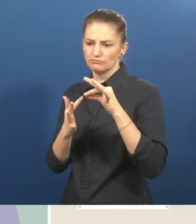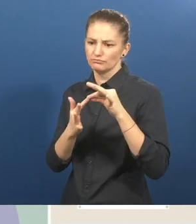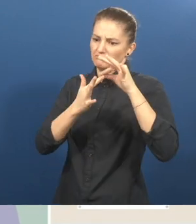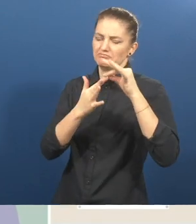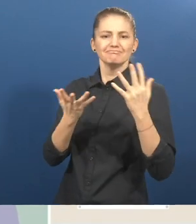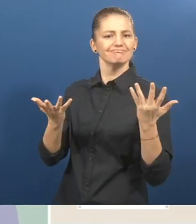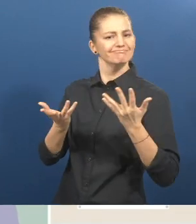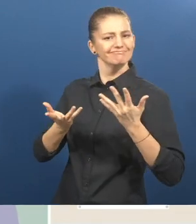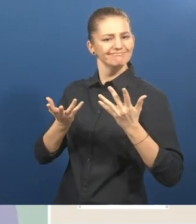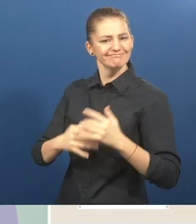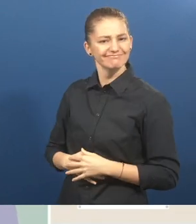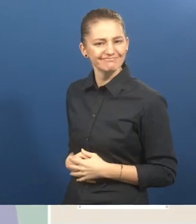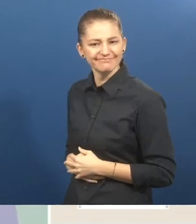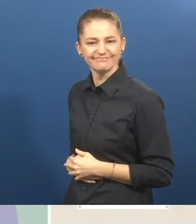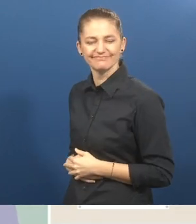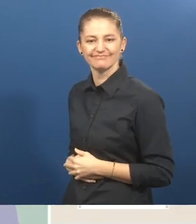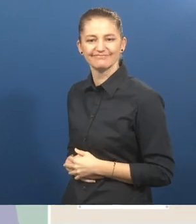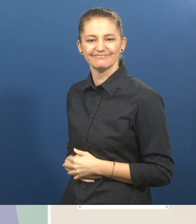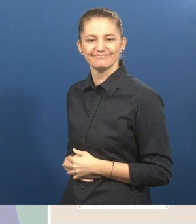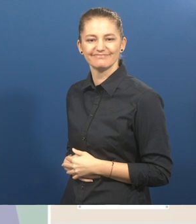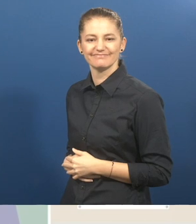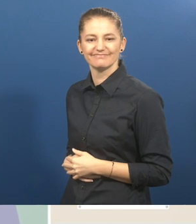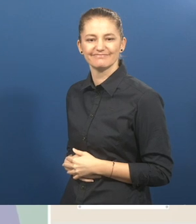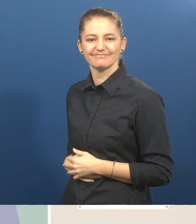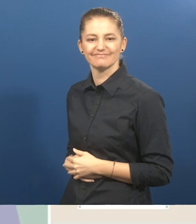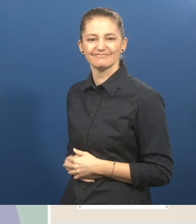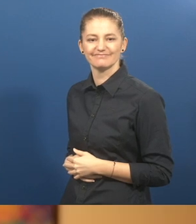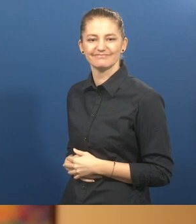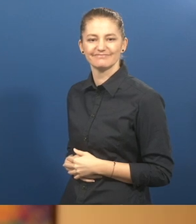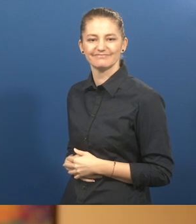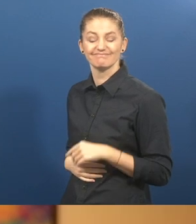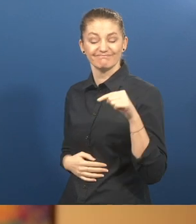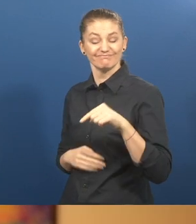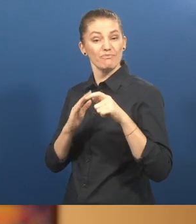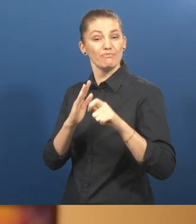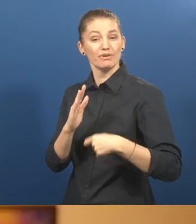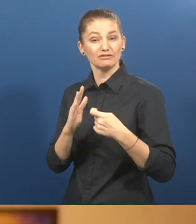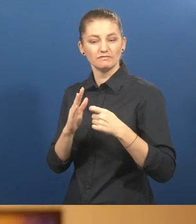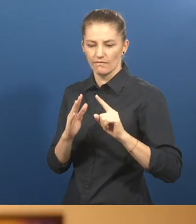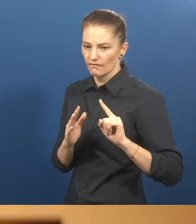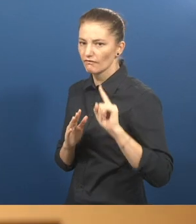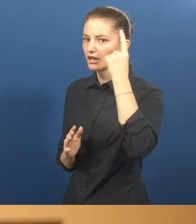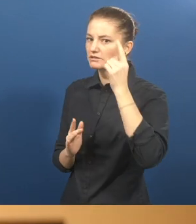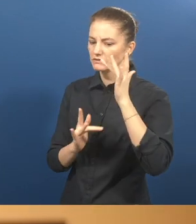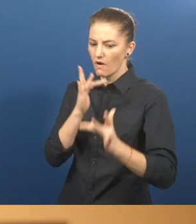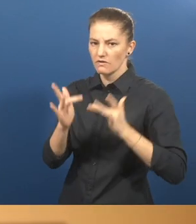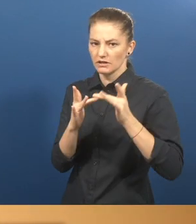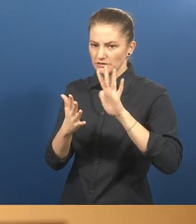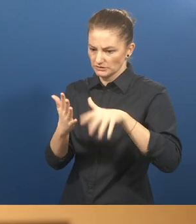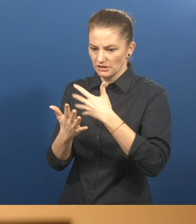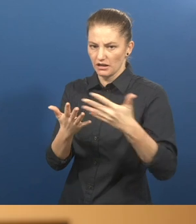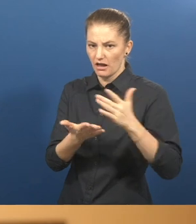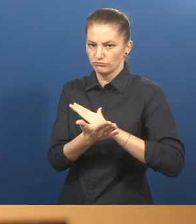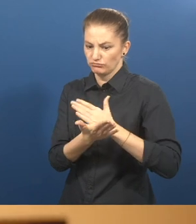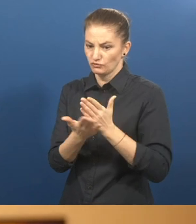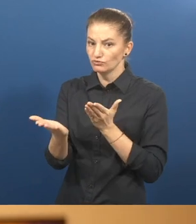about DevTalk? Ali Shabal, CEO and co-founder of DevTalk. DevTalk is first online Sign Language Interpretation